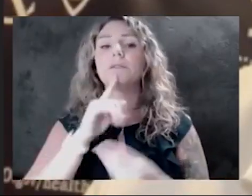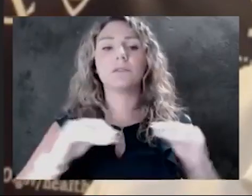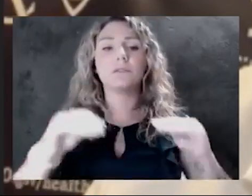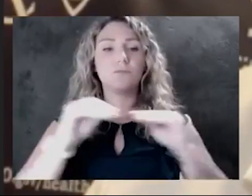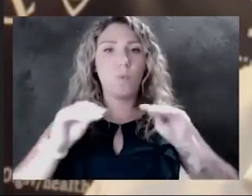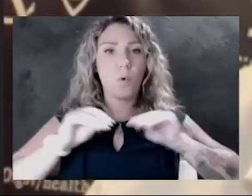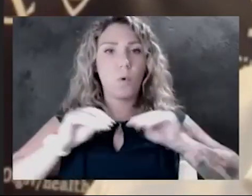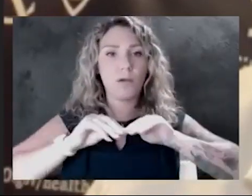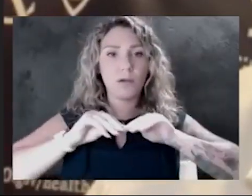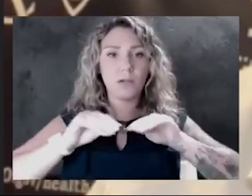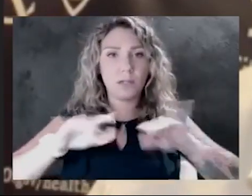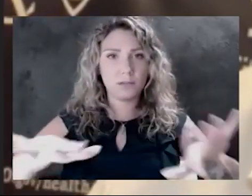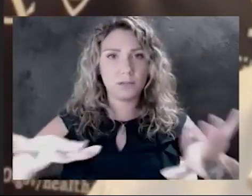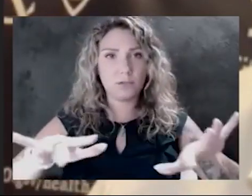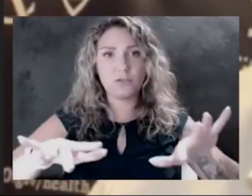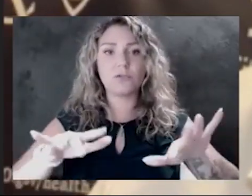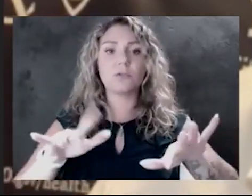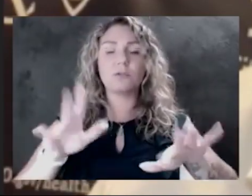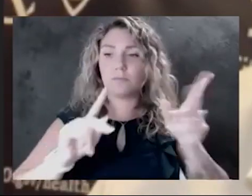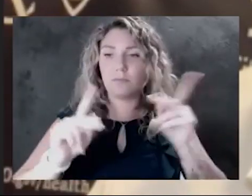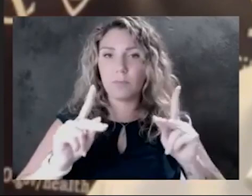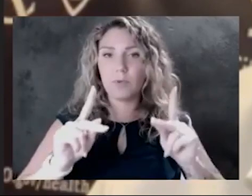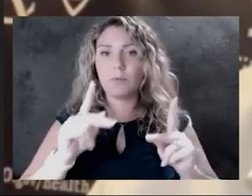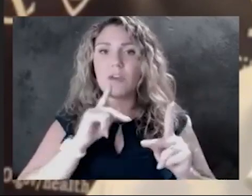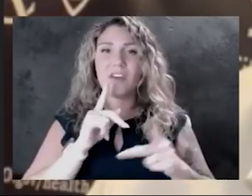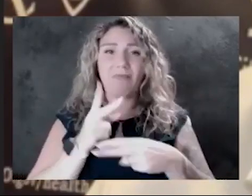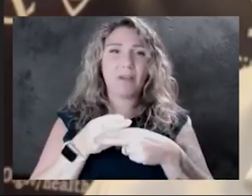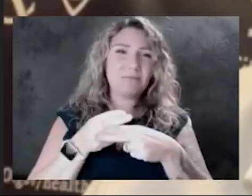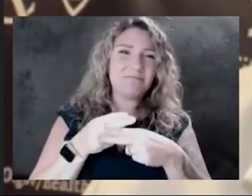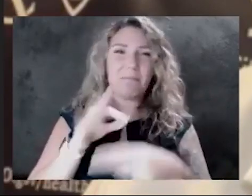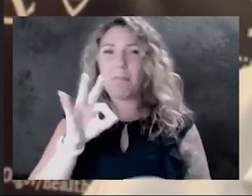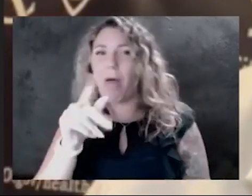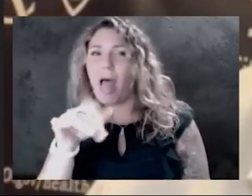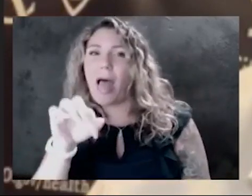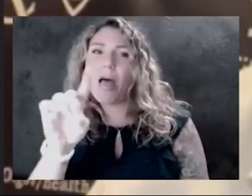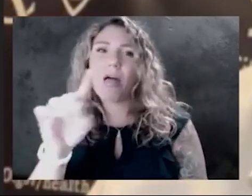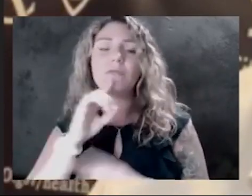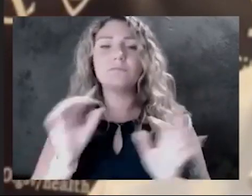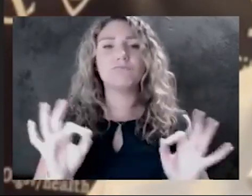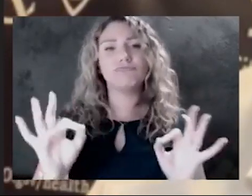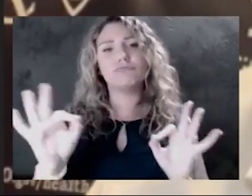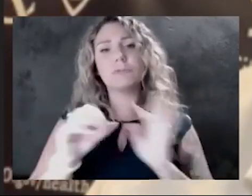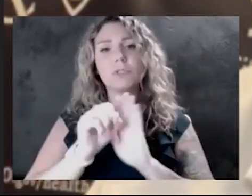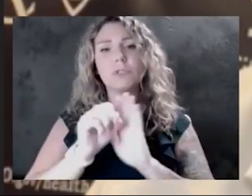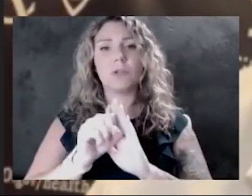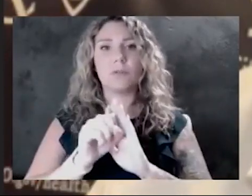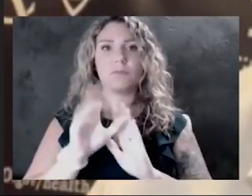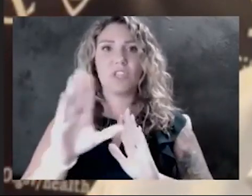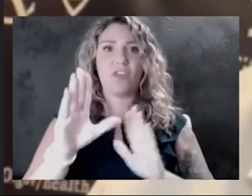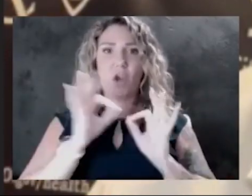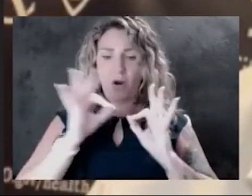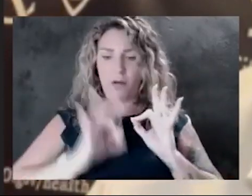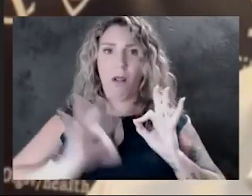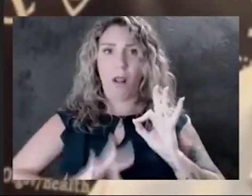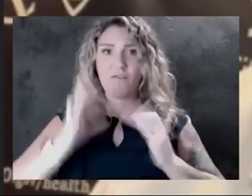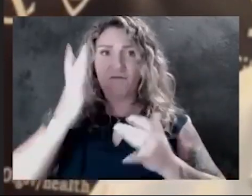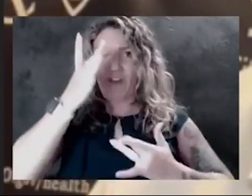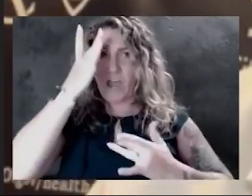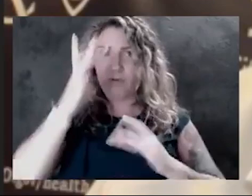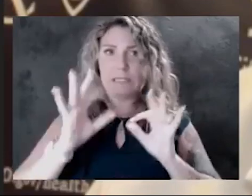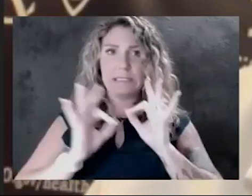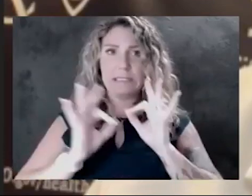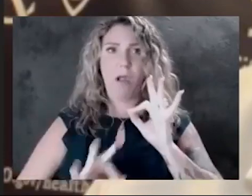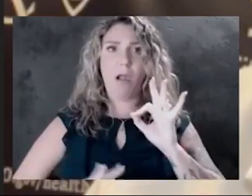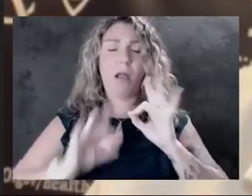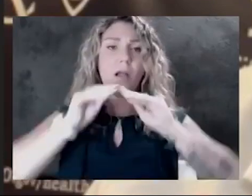and folks that even have very mild symptoms are shedding fairly high levels of virus. So that's a concern.